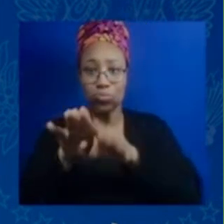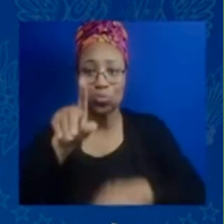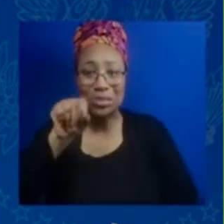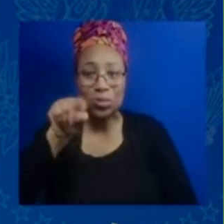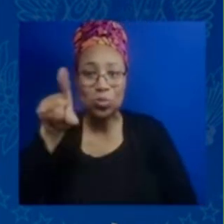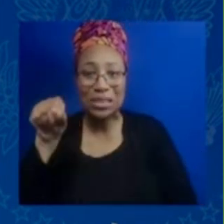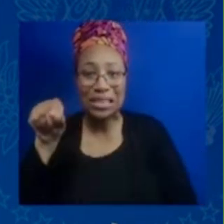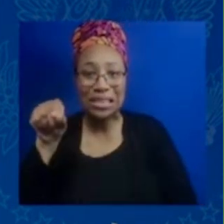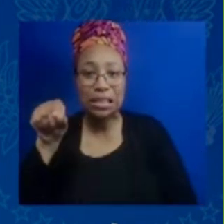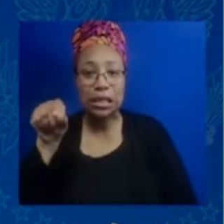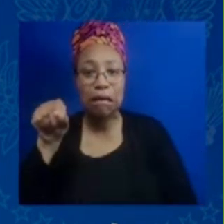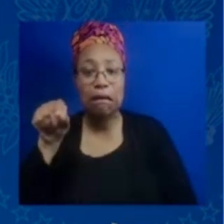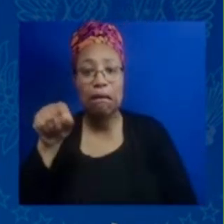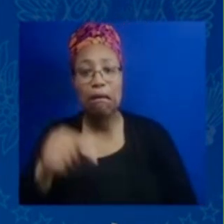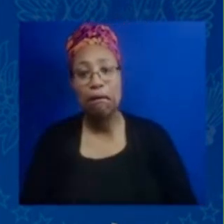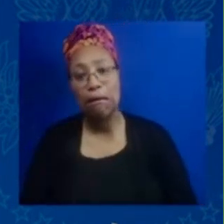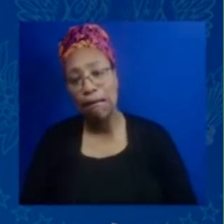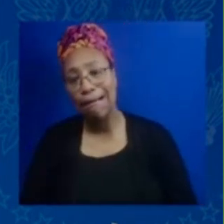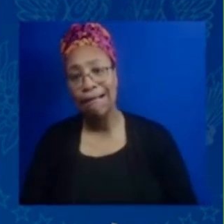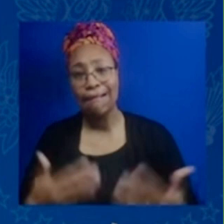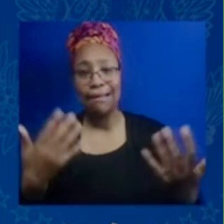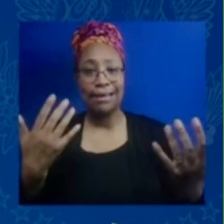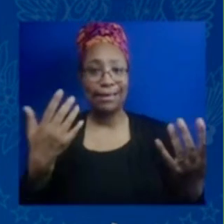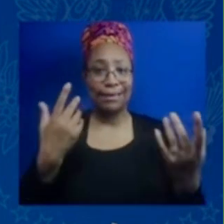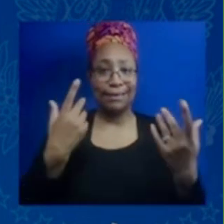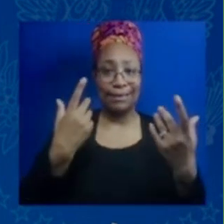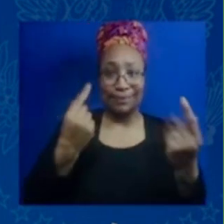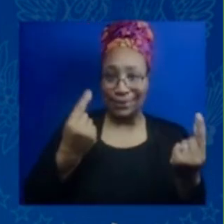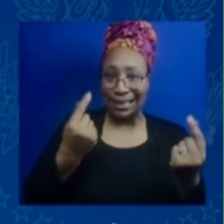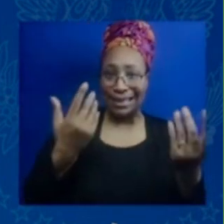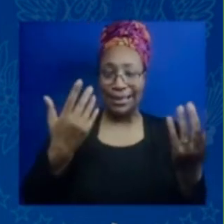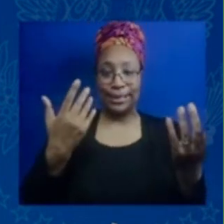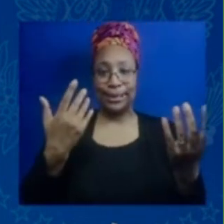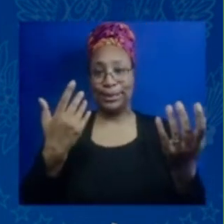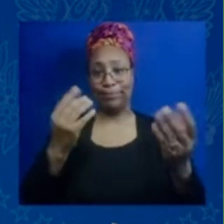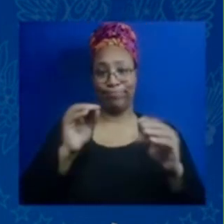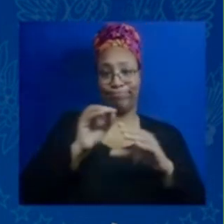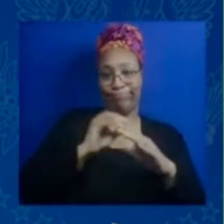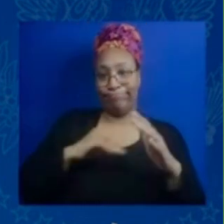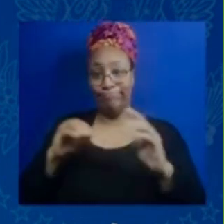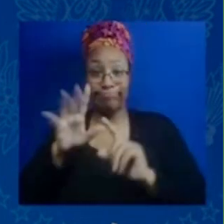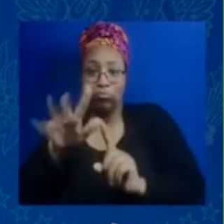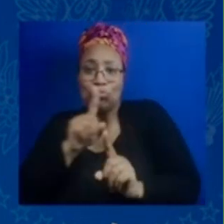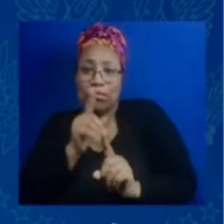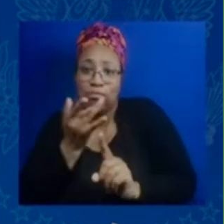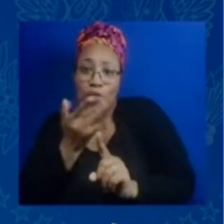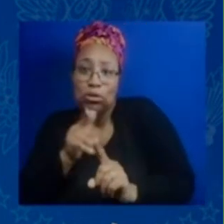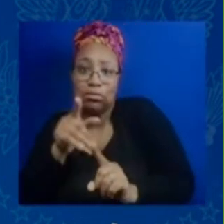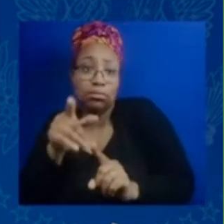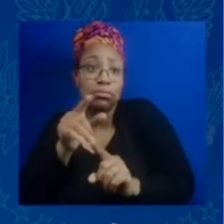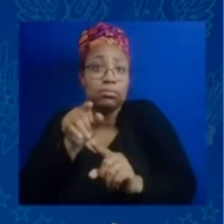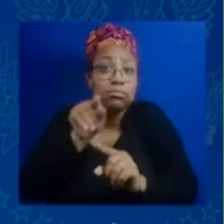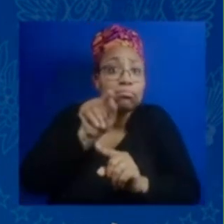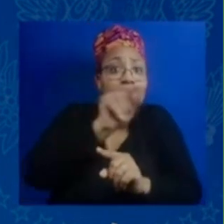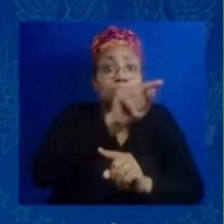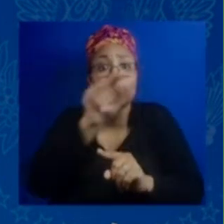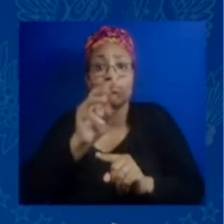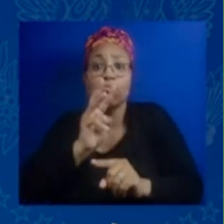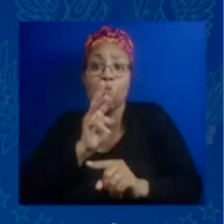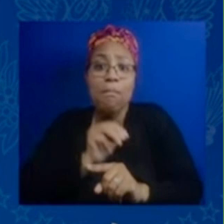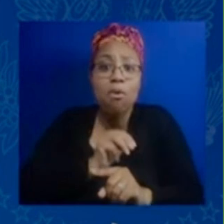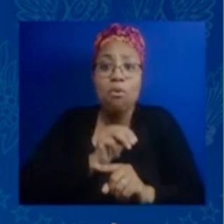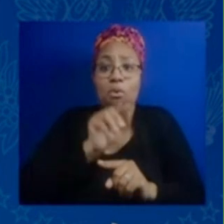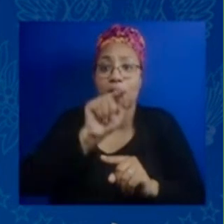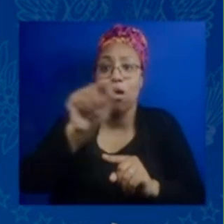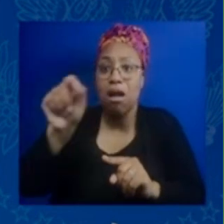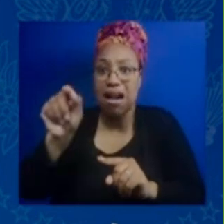were still open for us but our dot com had had dropped 40 percent you know our store had completely that business